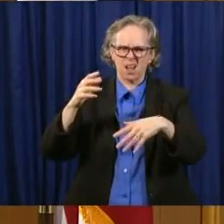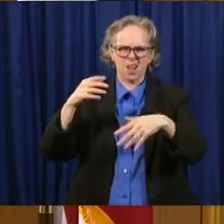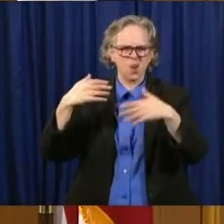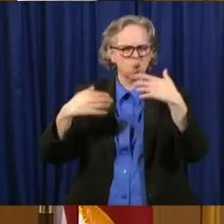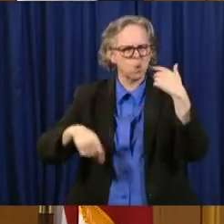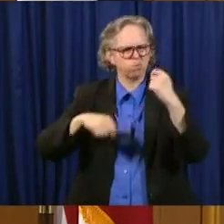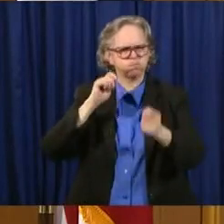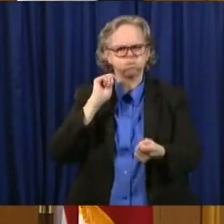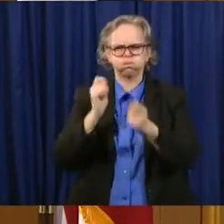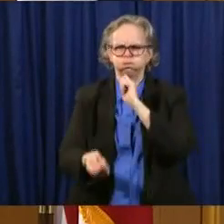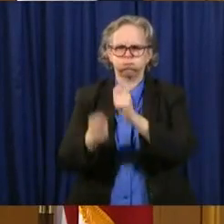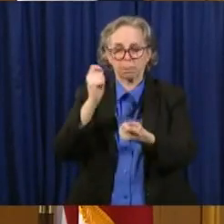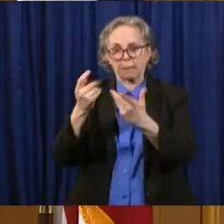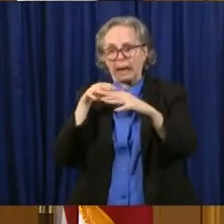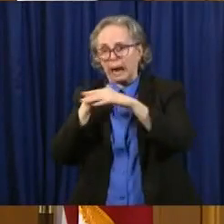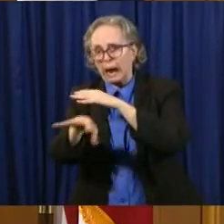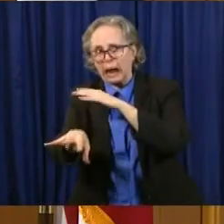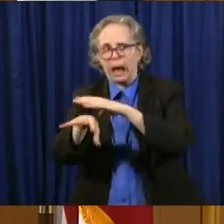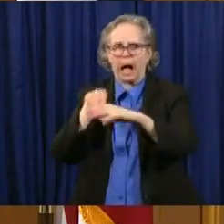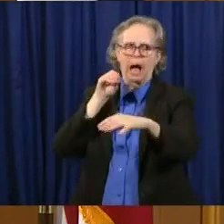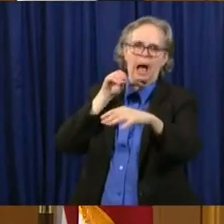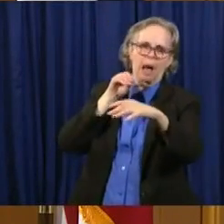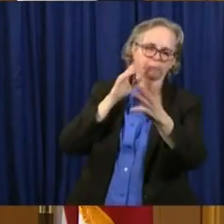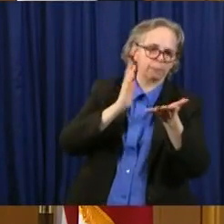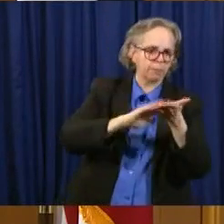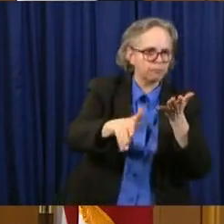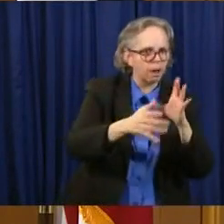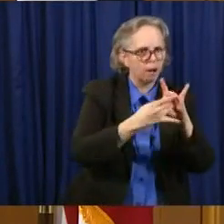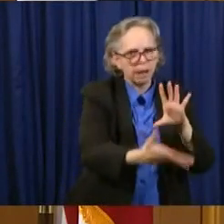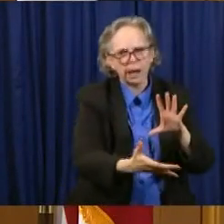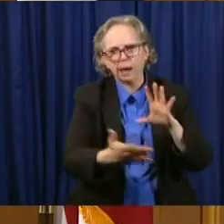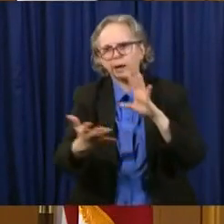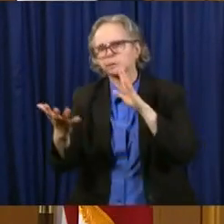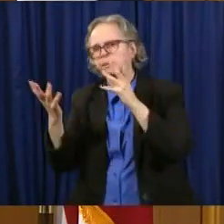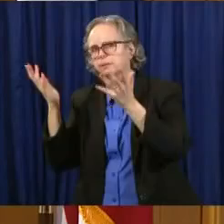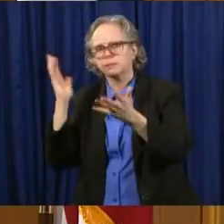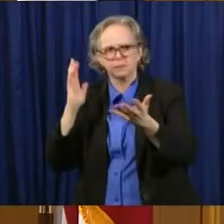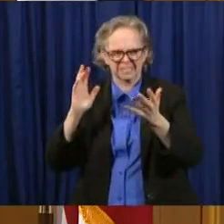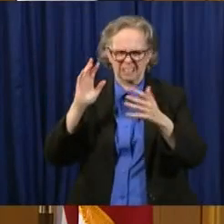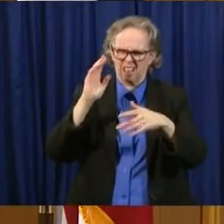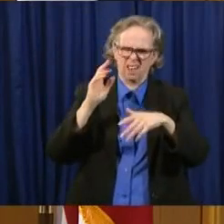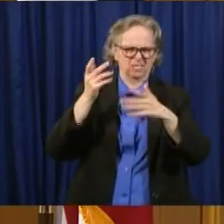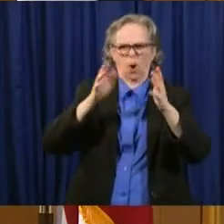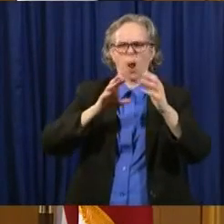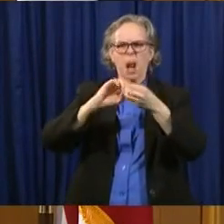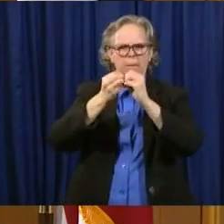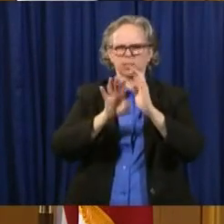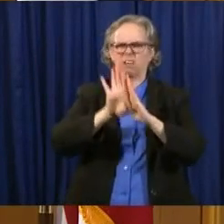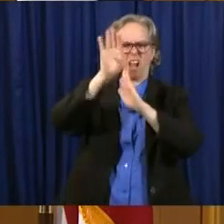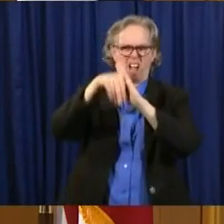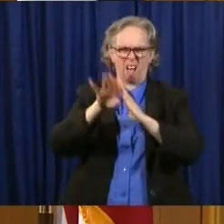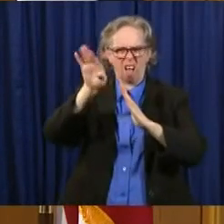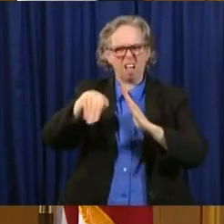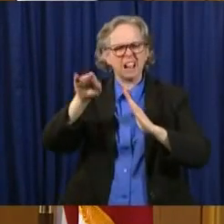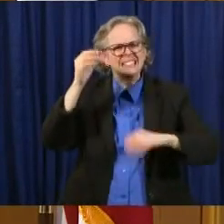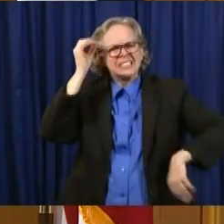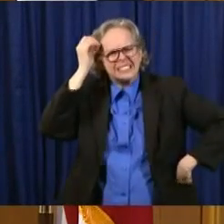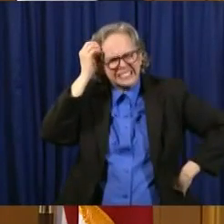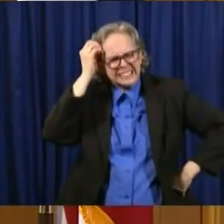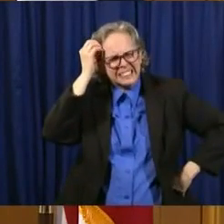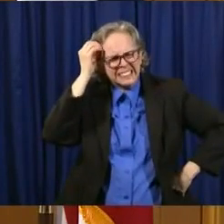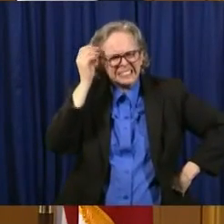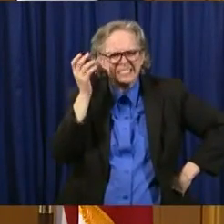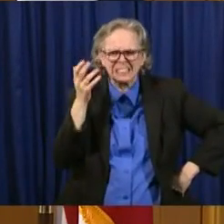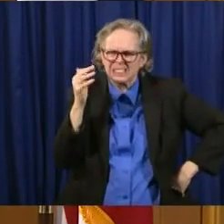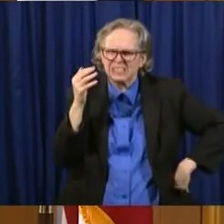day, people come in. Uh, the prison, uh, sets the, the Tuesday just as